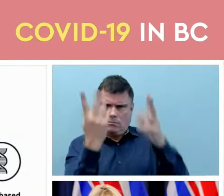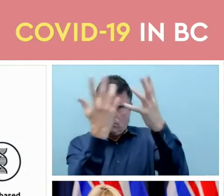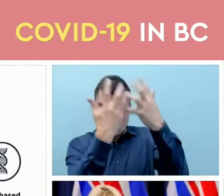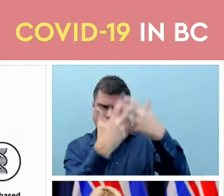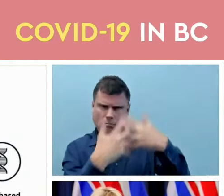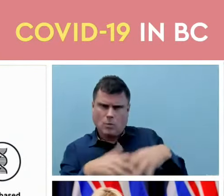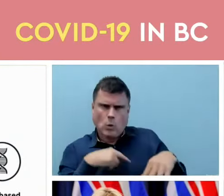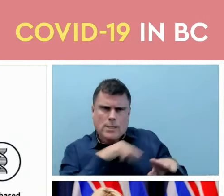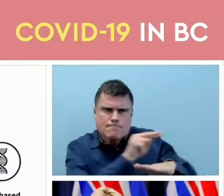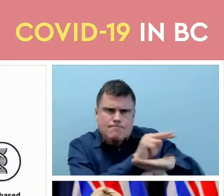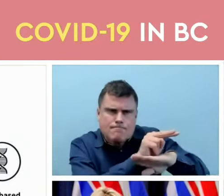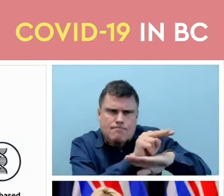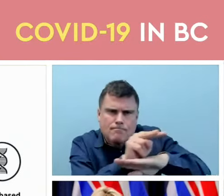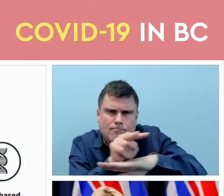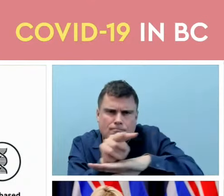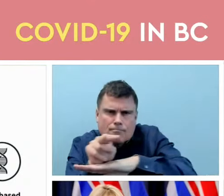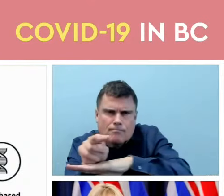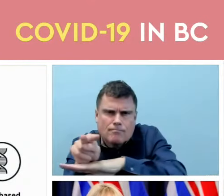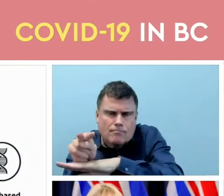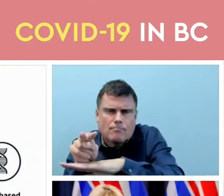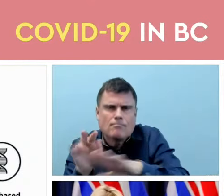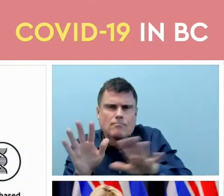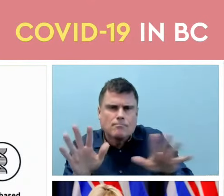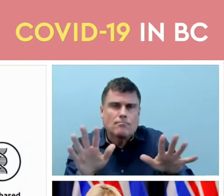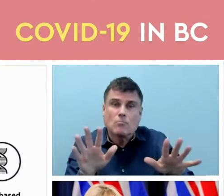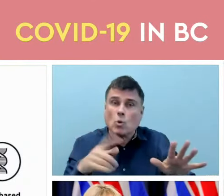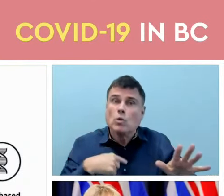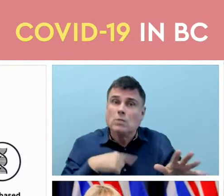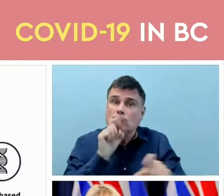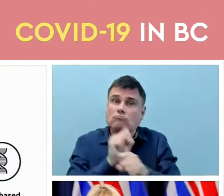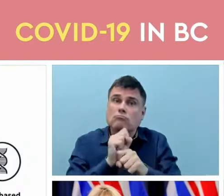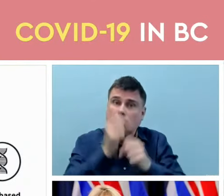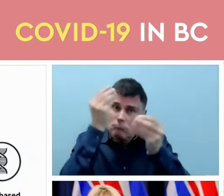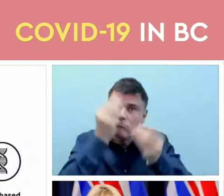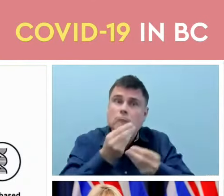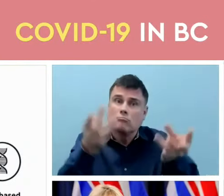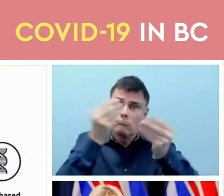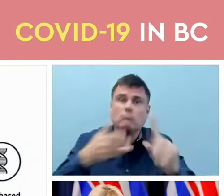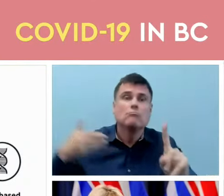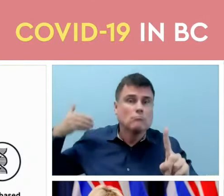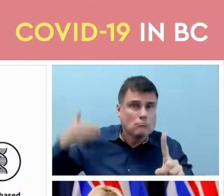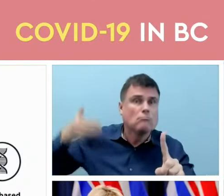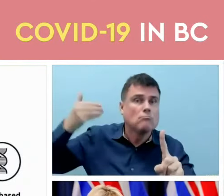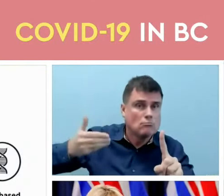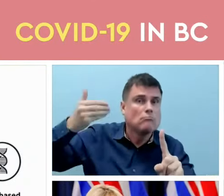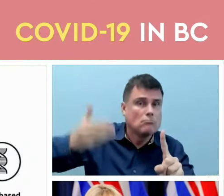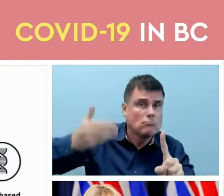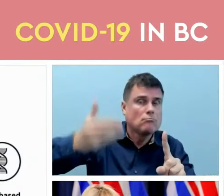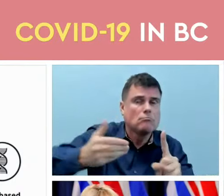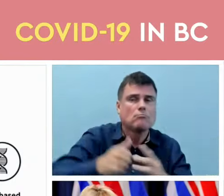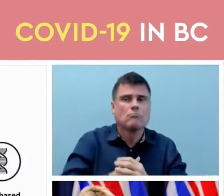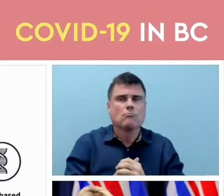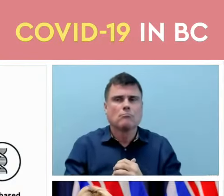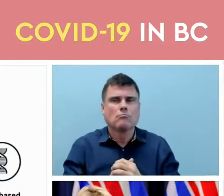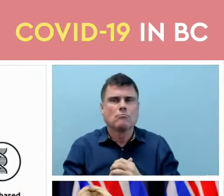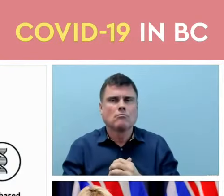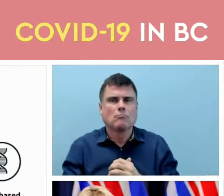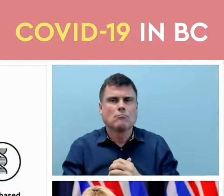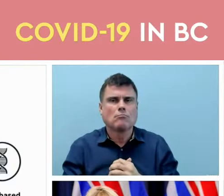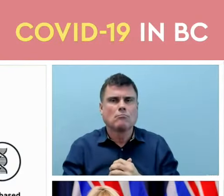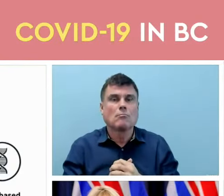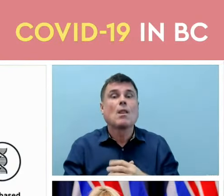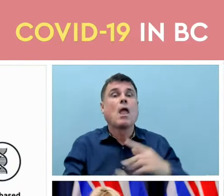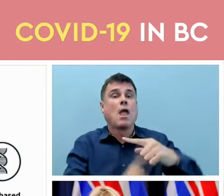out on a regular basis on a number of things we are following a number of other surveillance streams including a